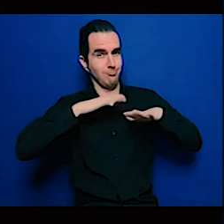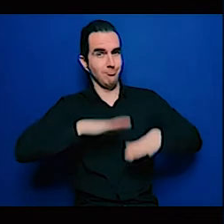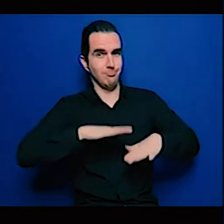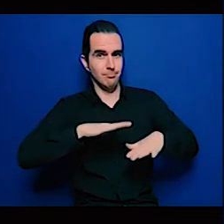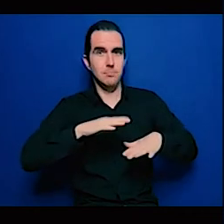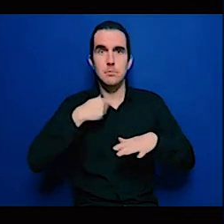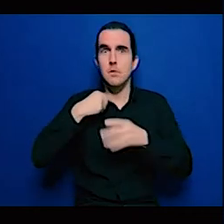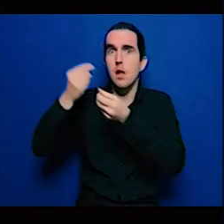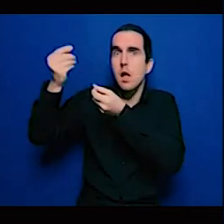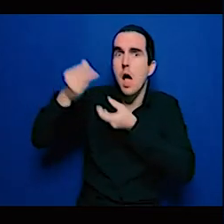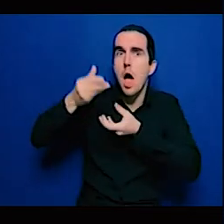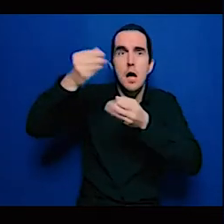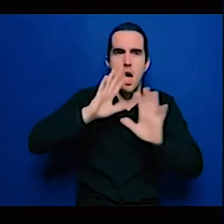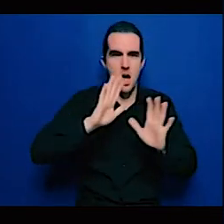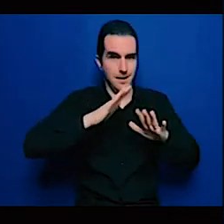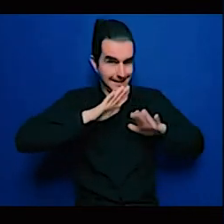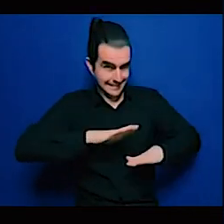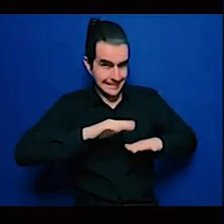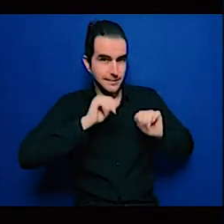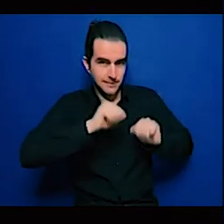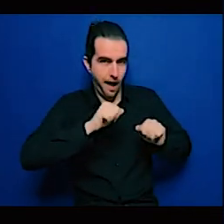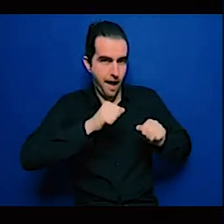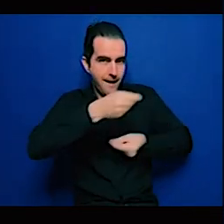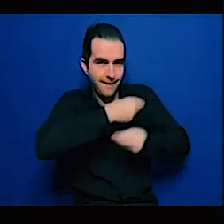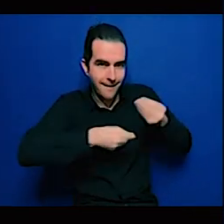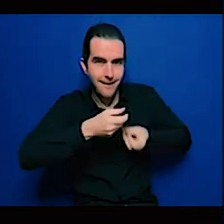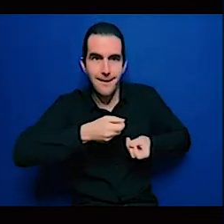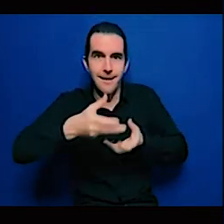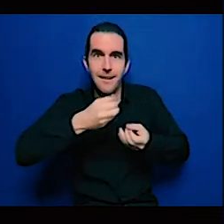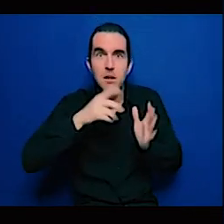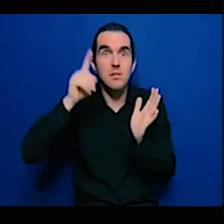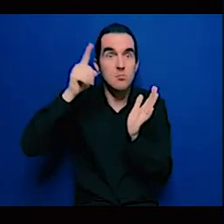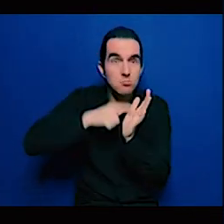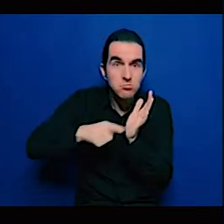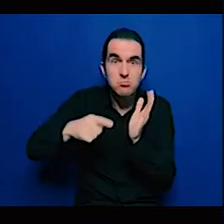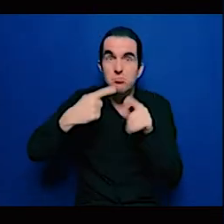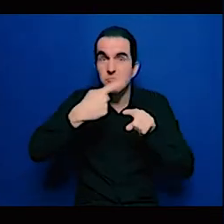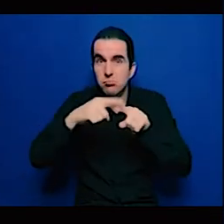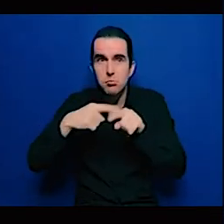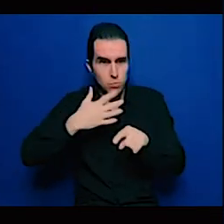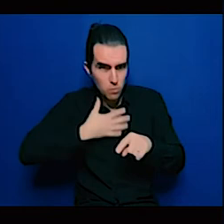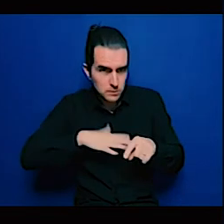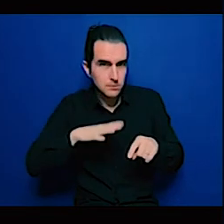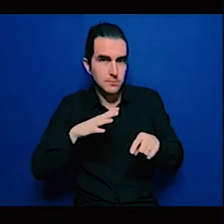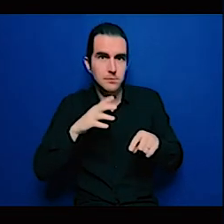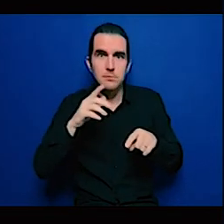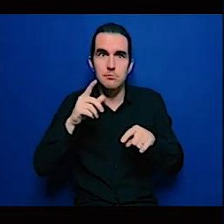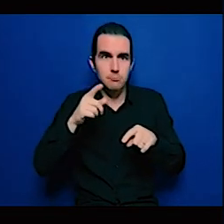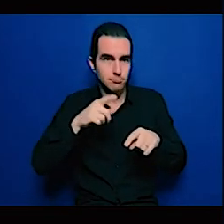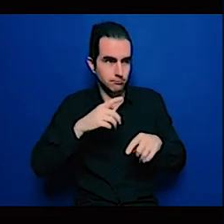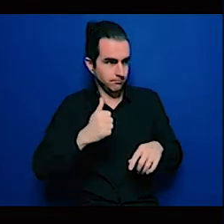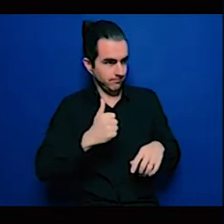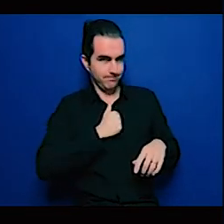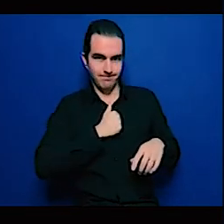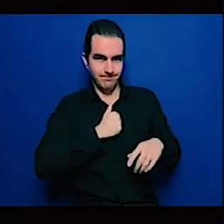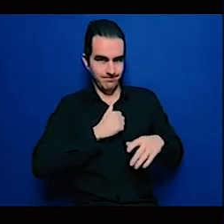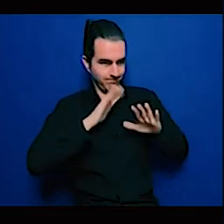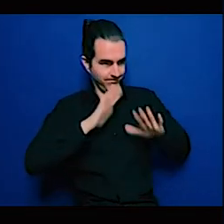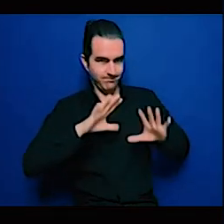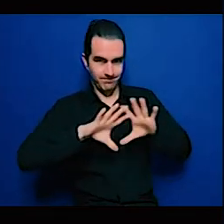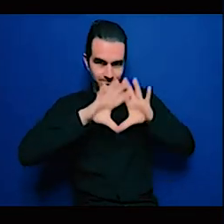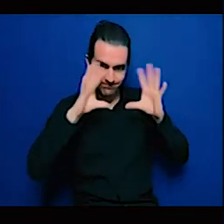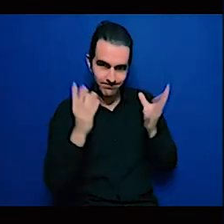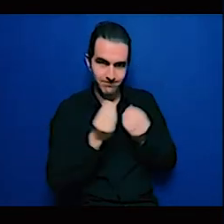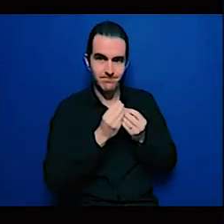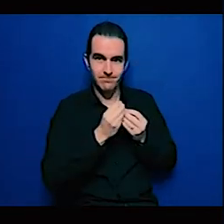perspective it's for our governments to also create that enabling environment too they need to provide that legal framework